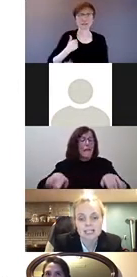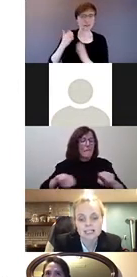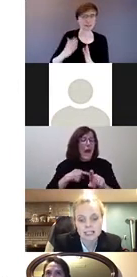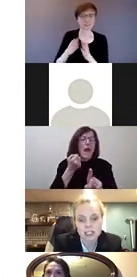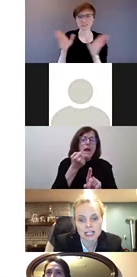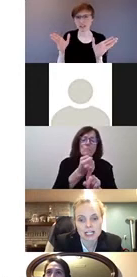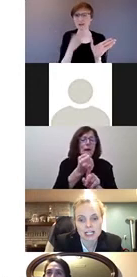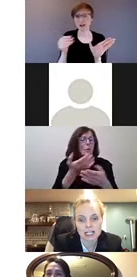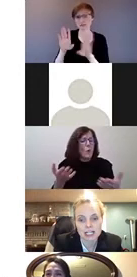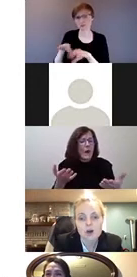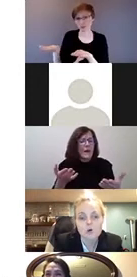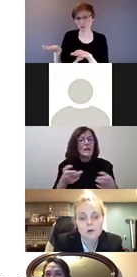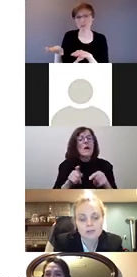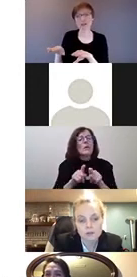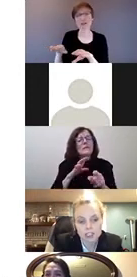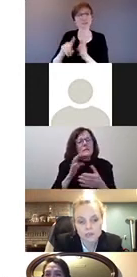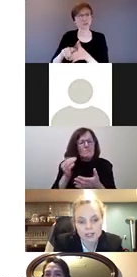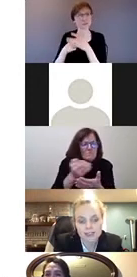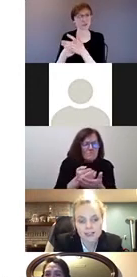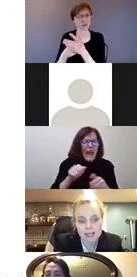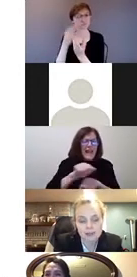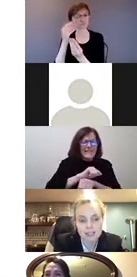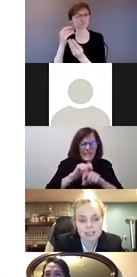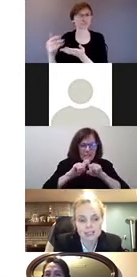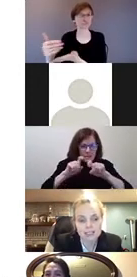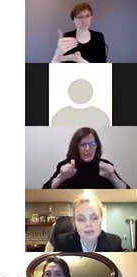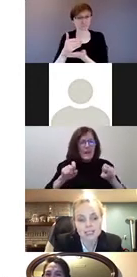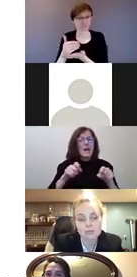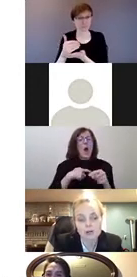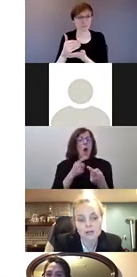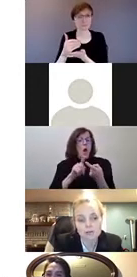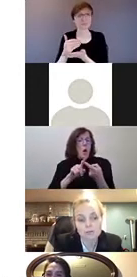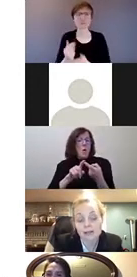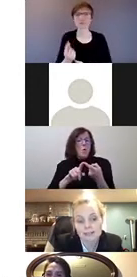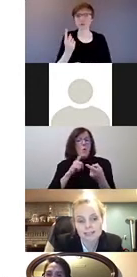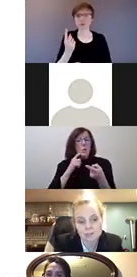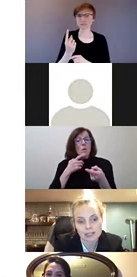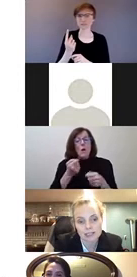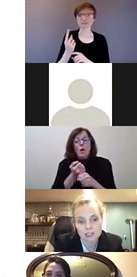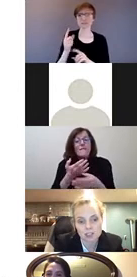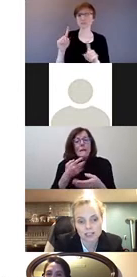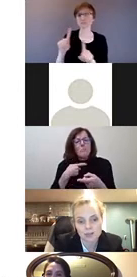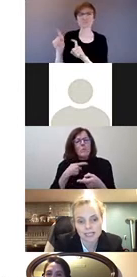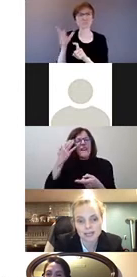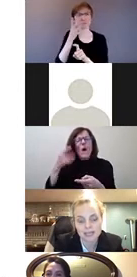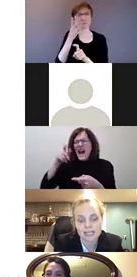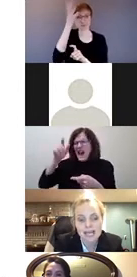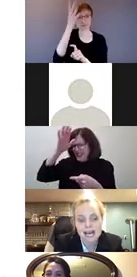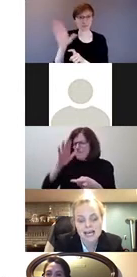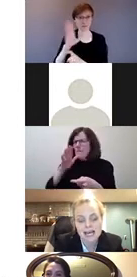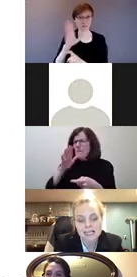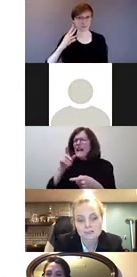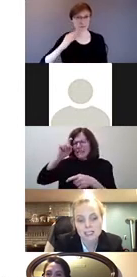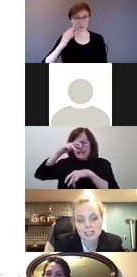data collection activities, one of which was conducted to find out more about parents' experiences during the pandemic.